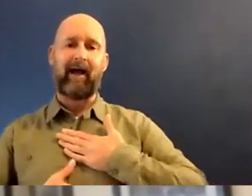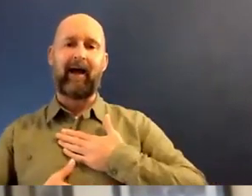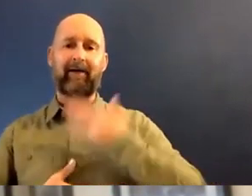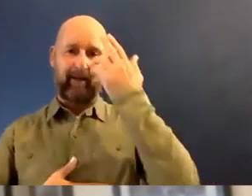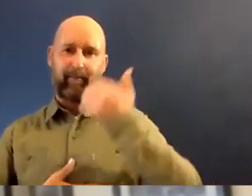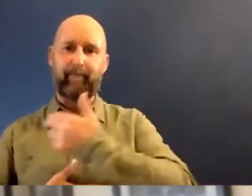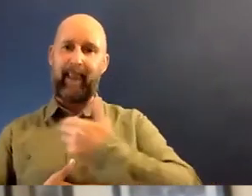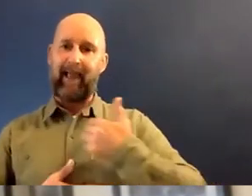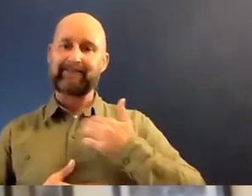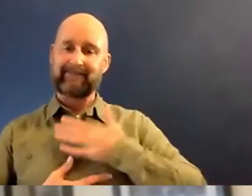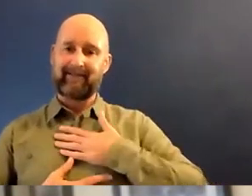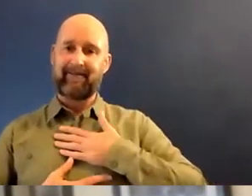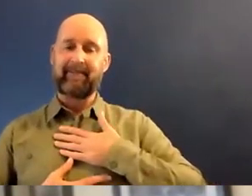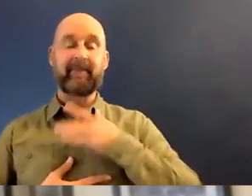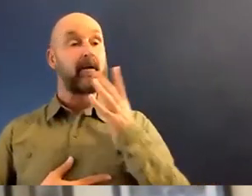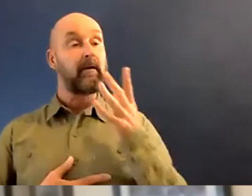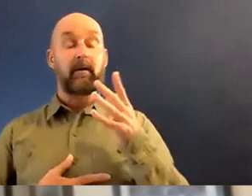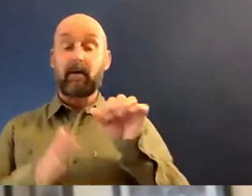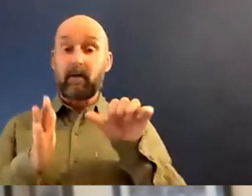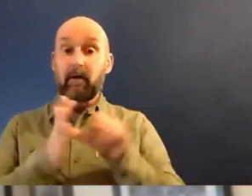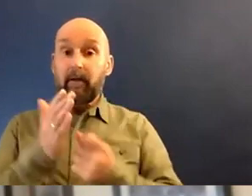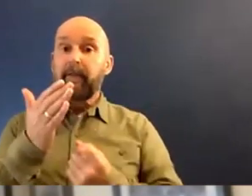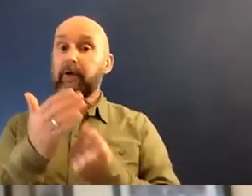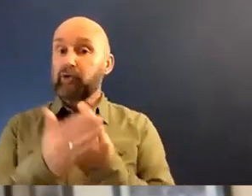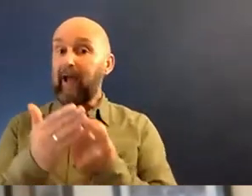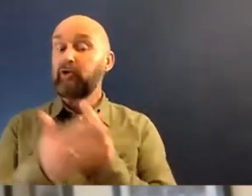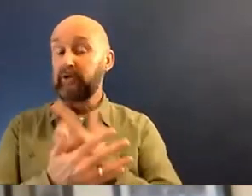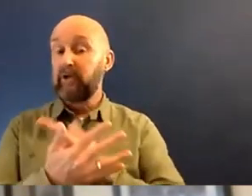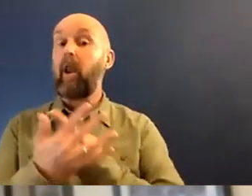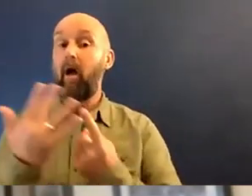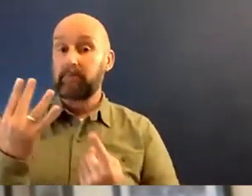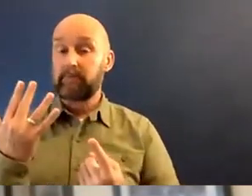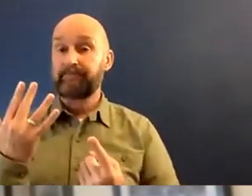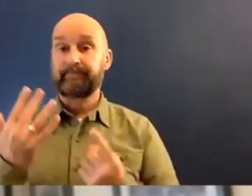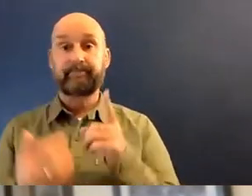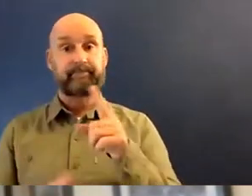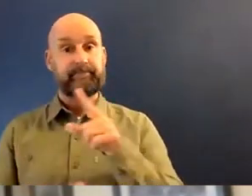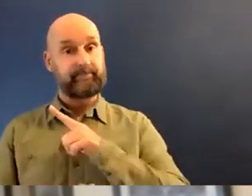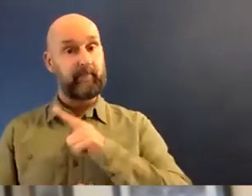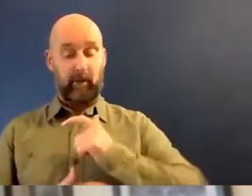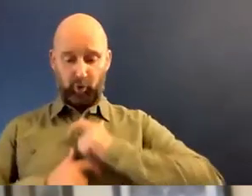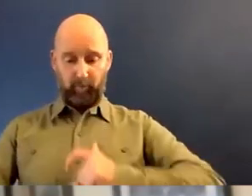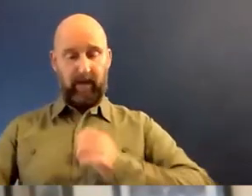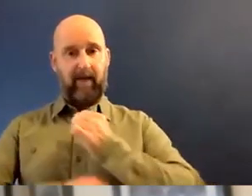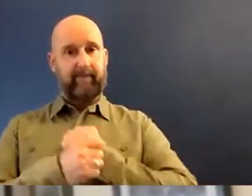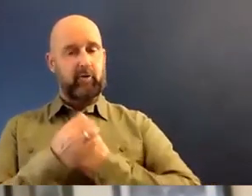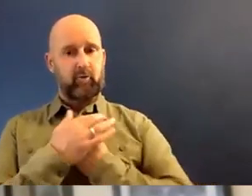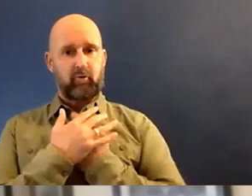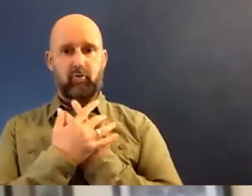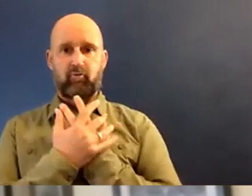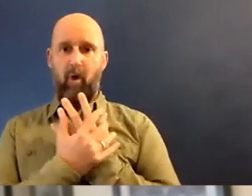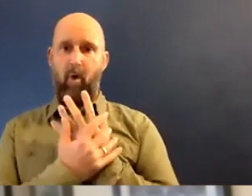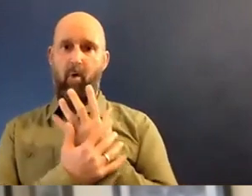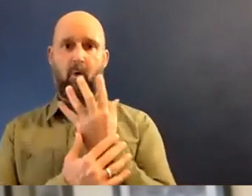And the challenges that it's brought are manyfold. I've had to grow as a human being, as